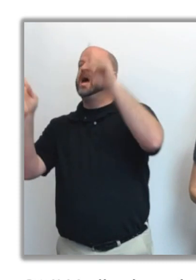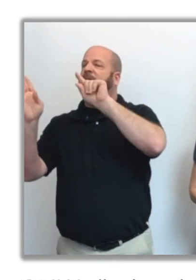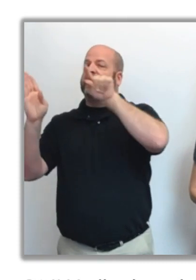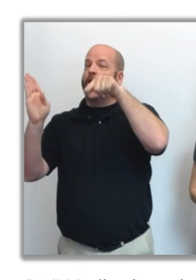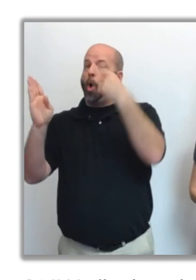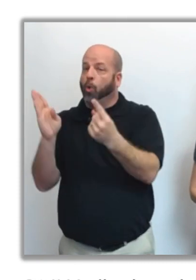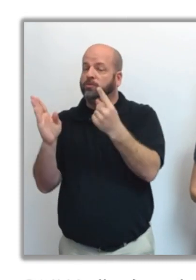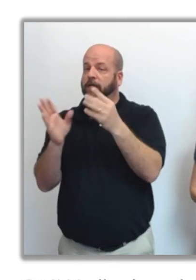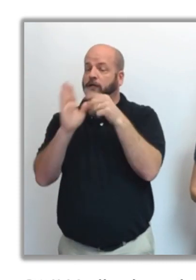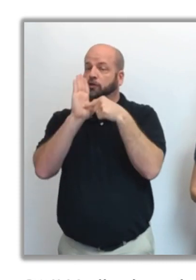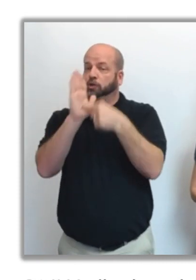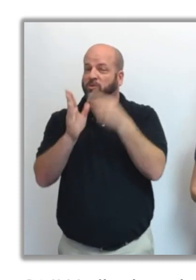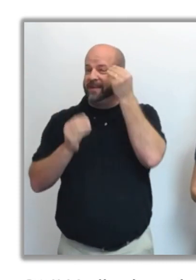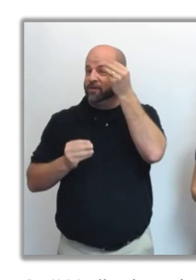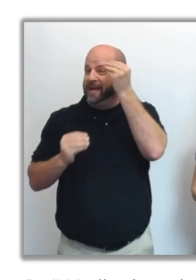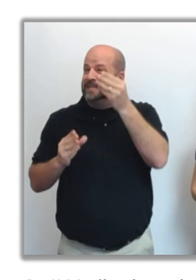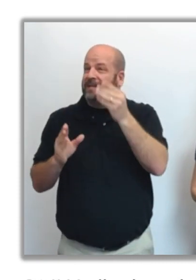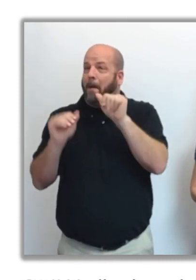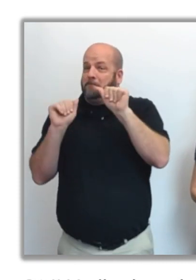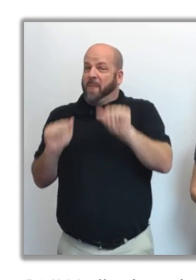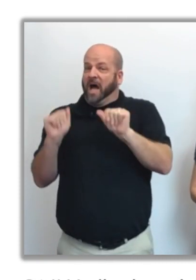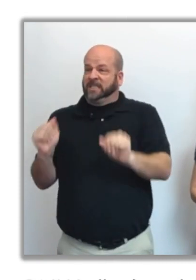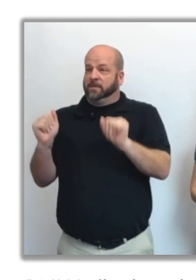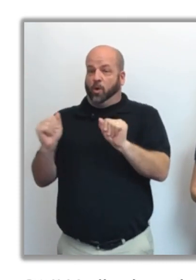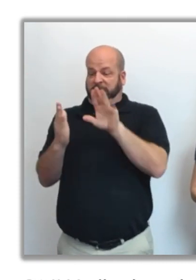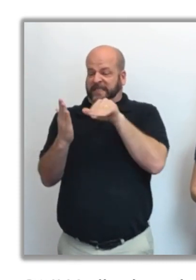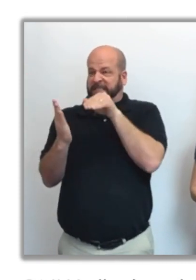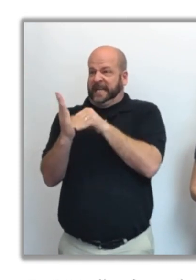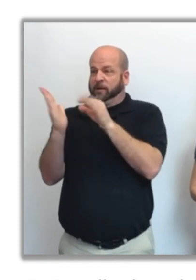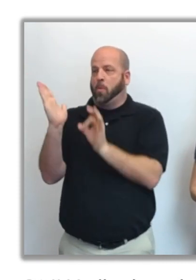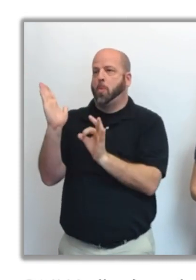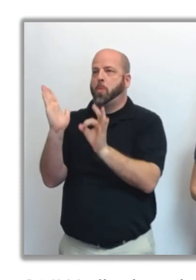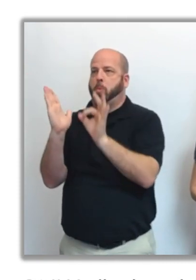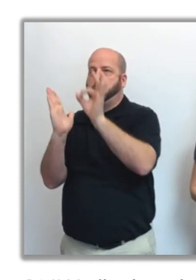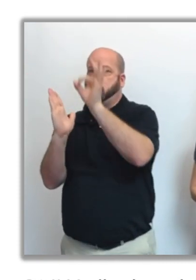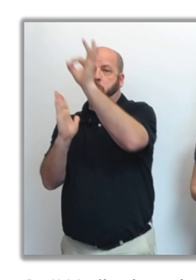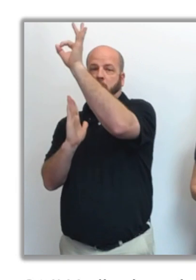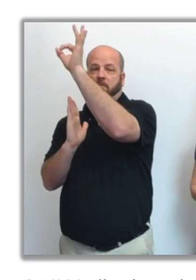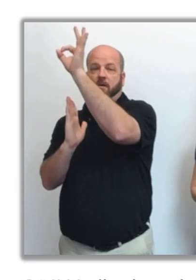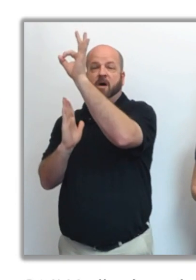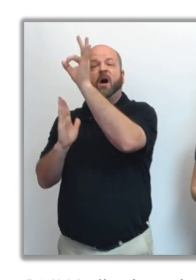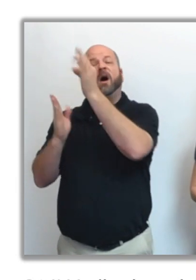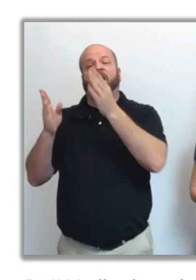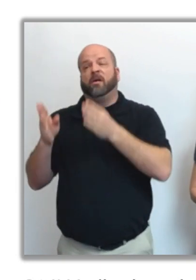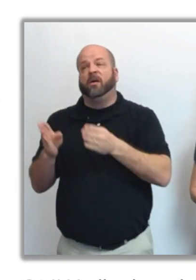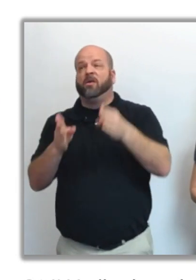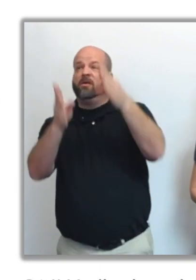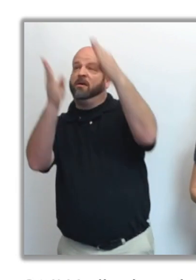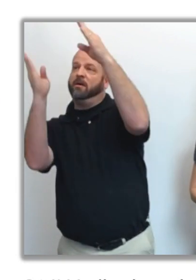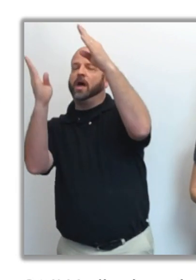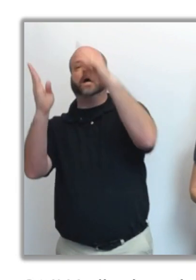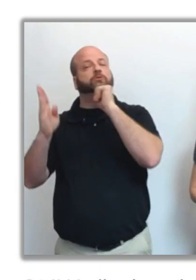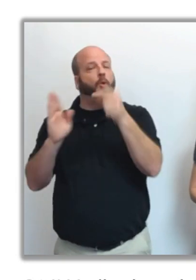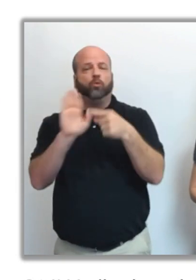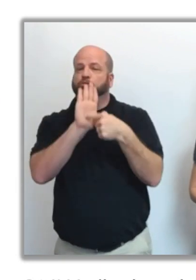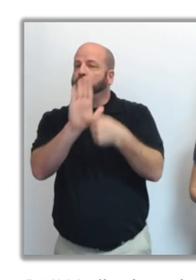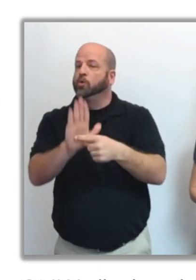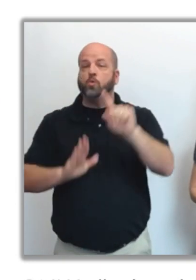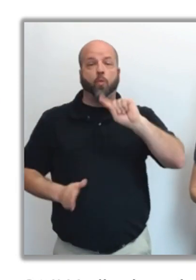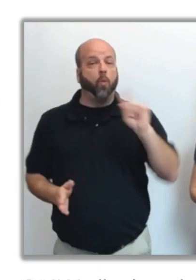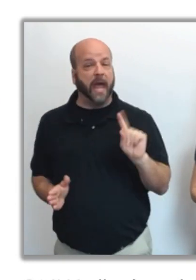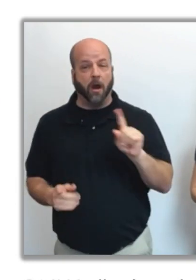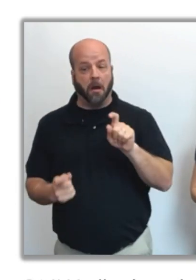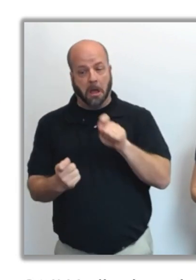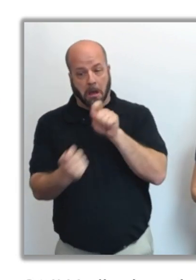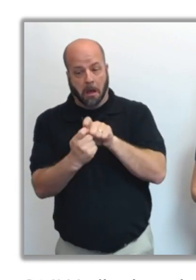information about the potential track of the center of the storm. The forecast cone does not tell you where or what kind of